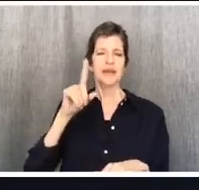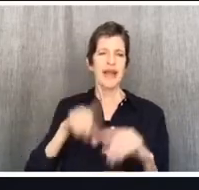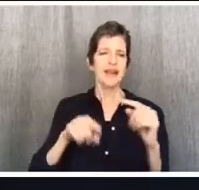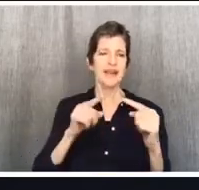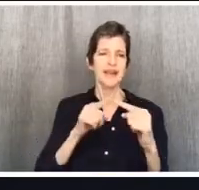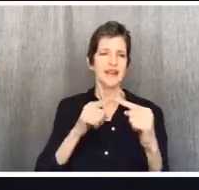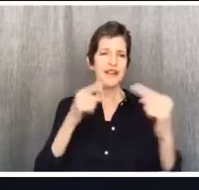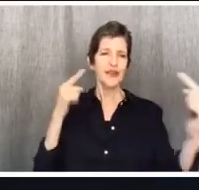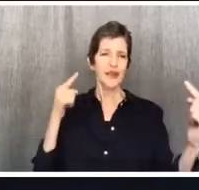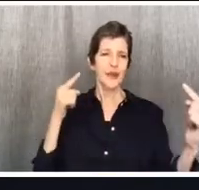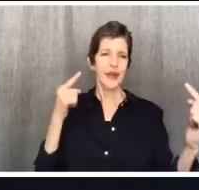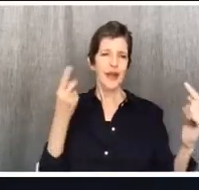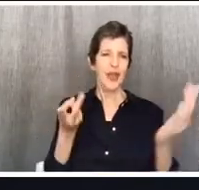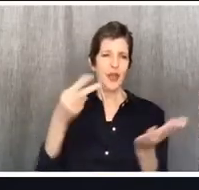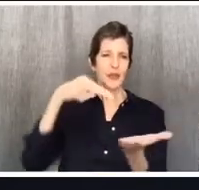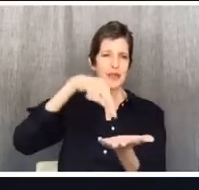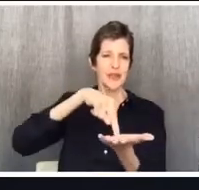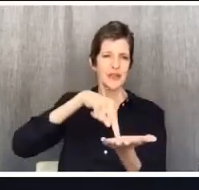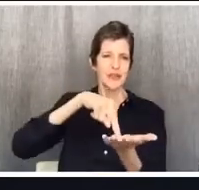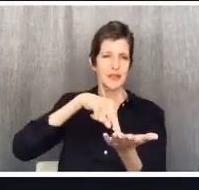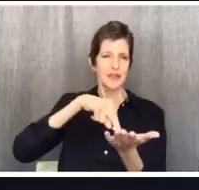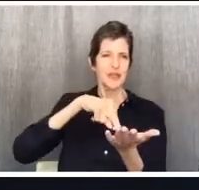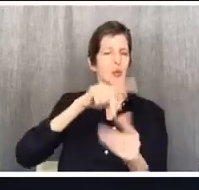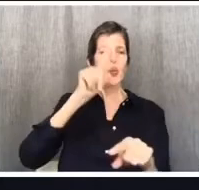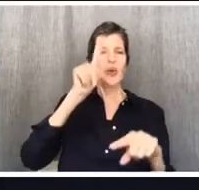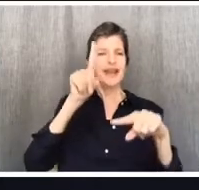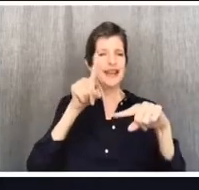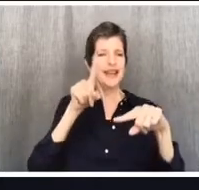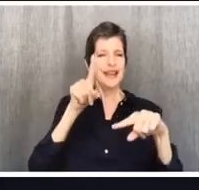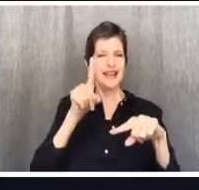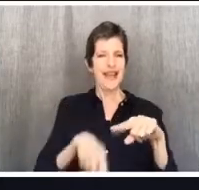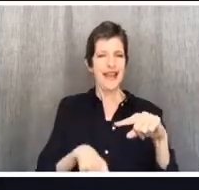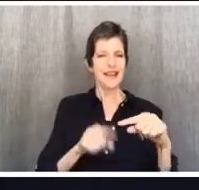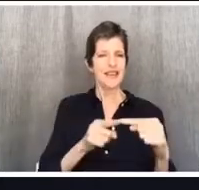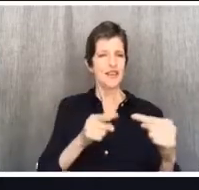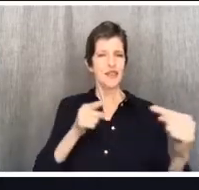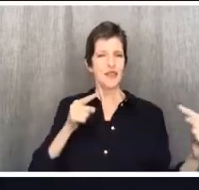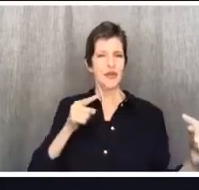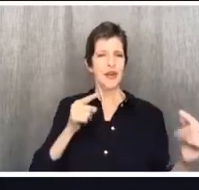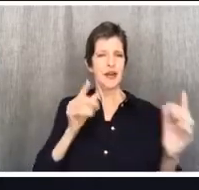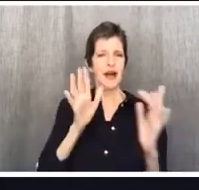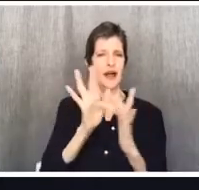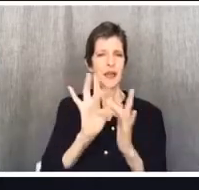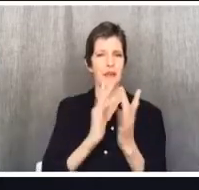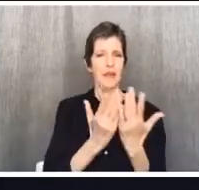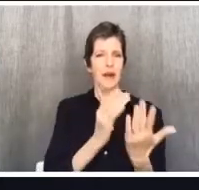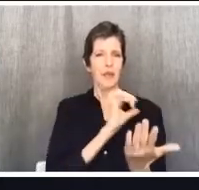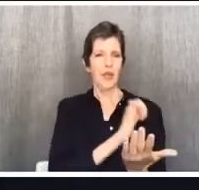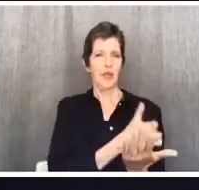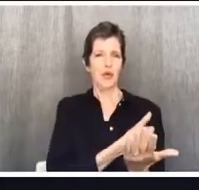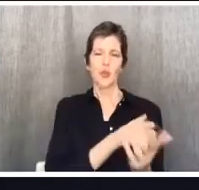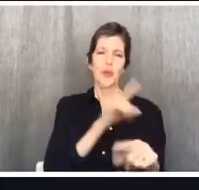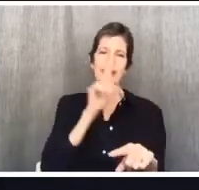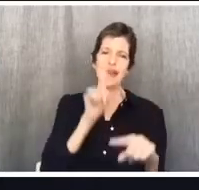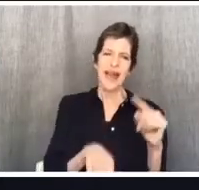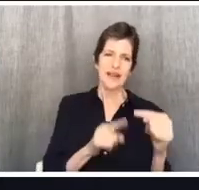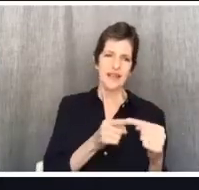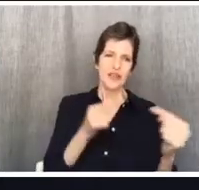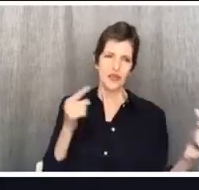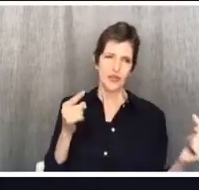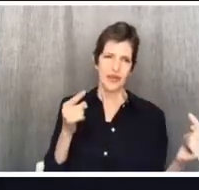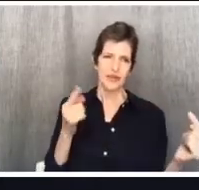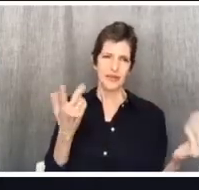We can't disagree on the authority of the Bible, but there's a whole world of things that we can disagree on.